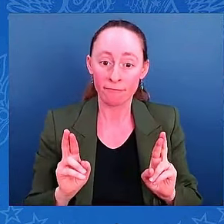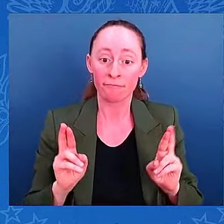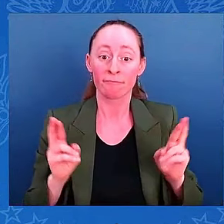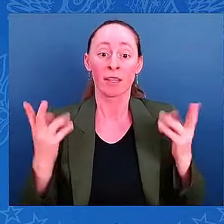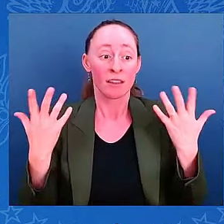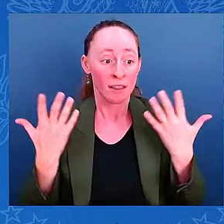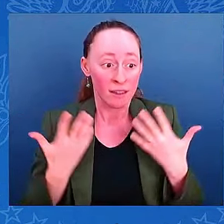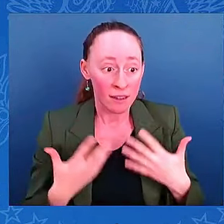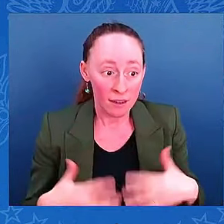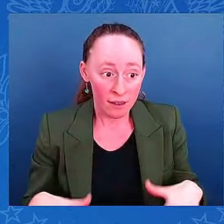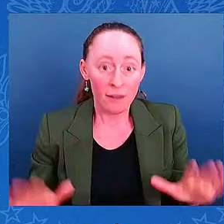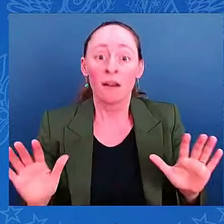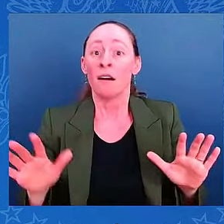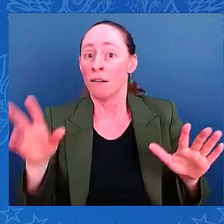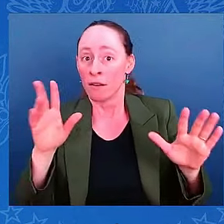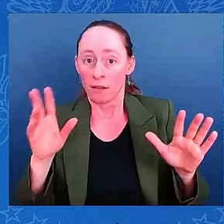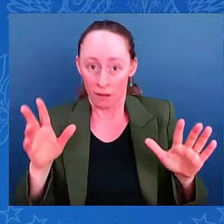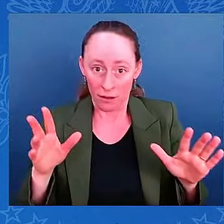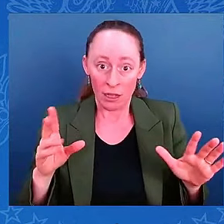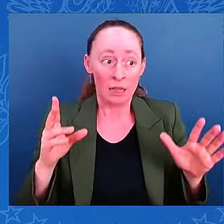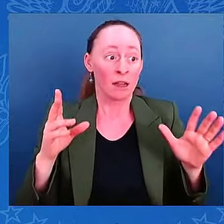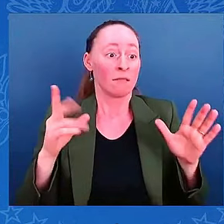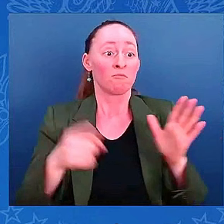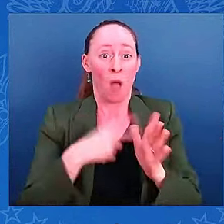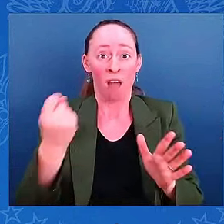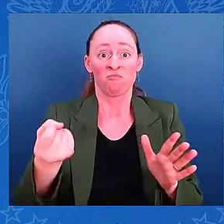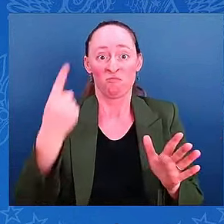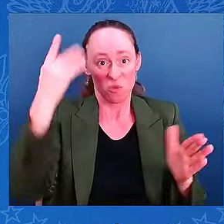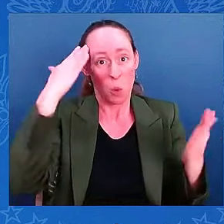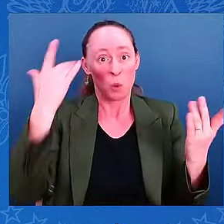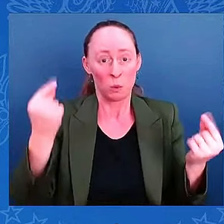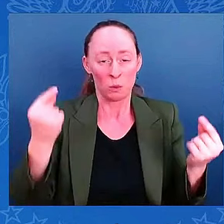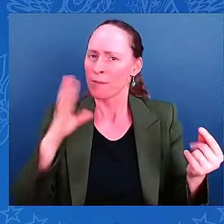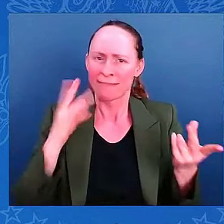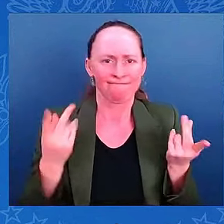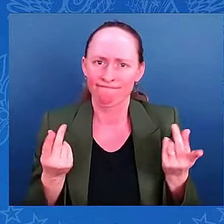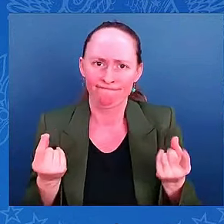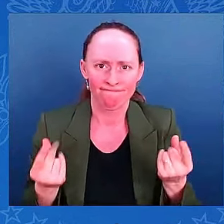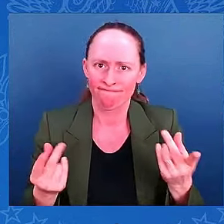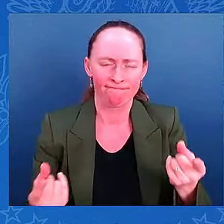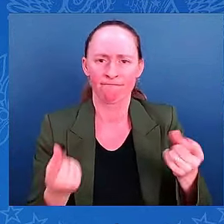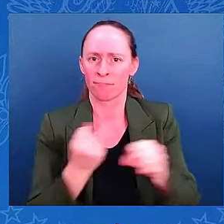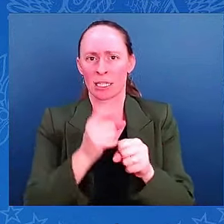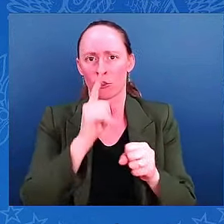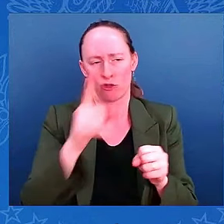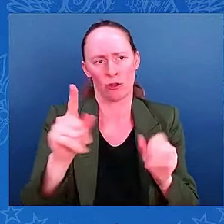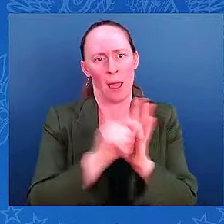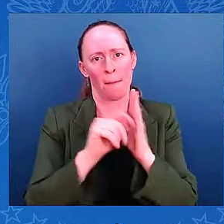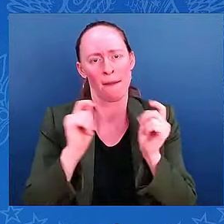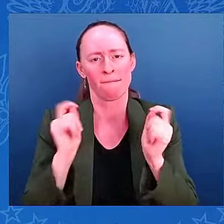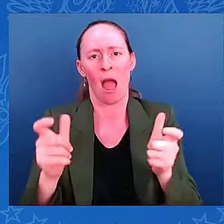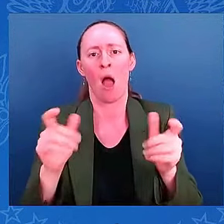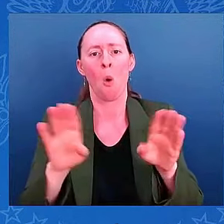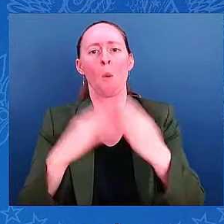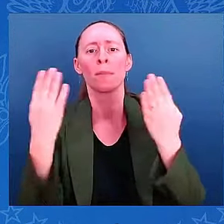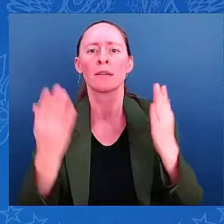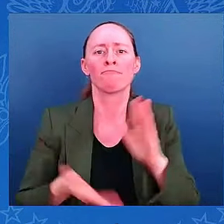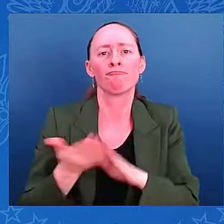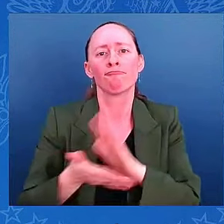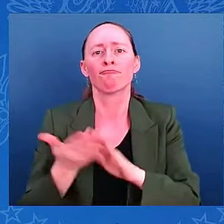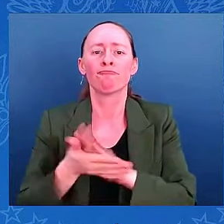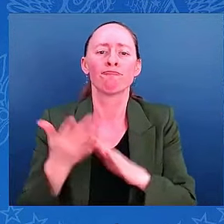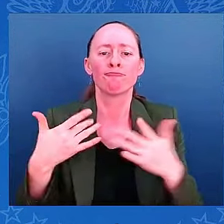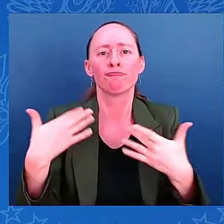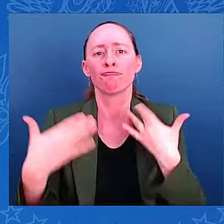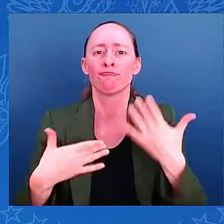urgency to ensure that Tampa is reopened for commerce and commercial flows. We continue to